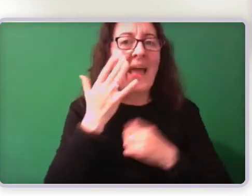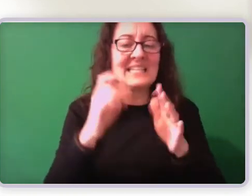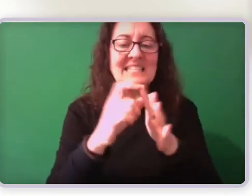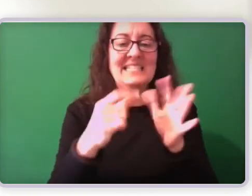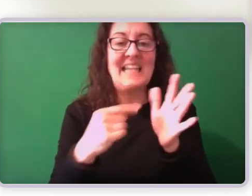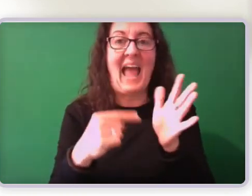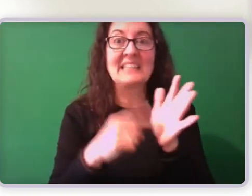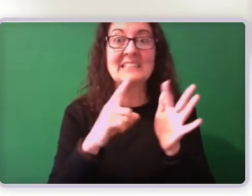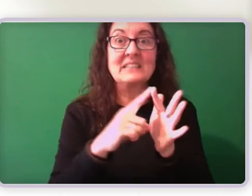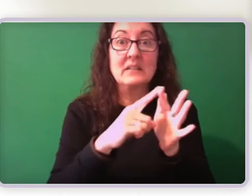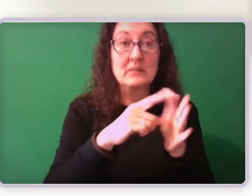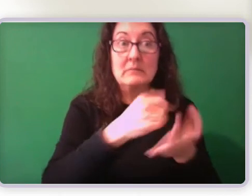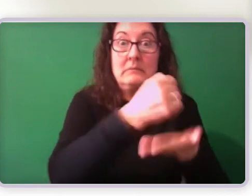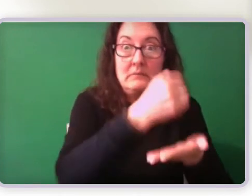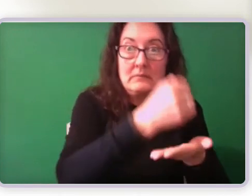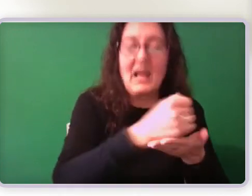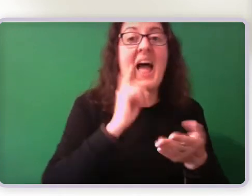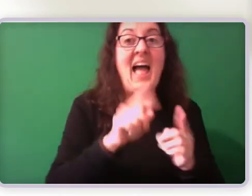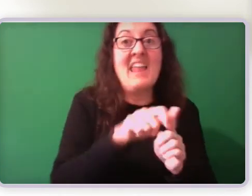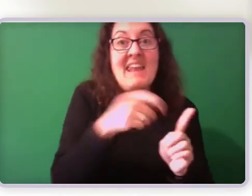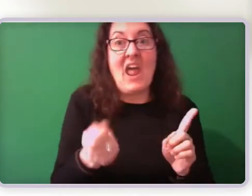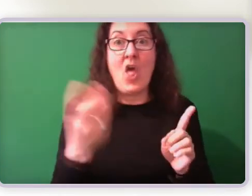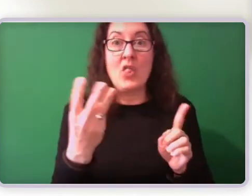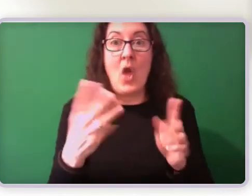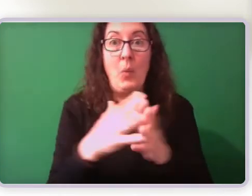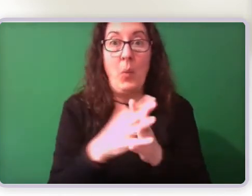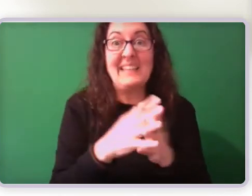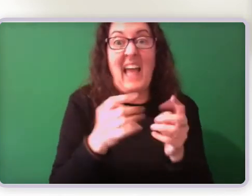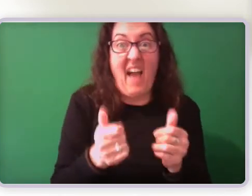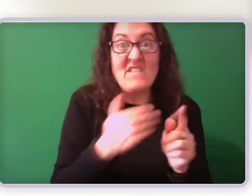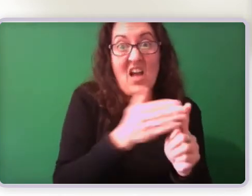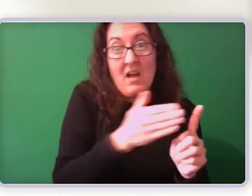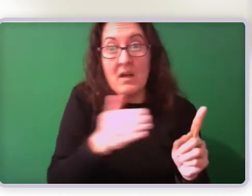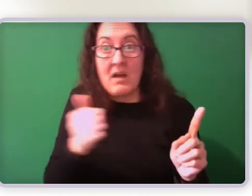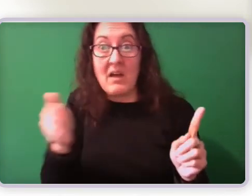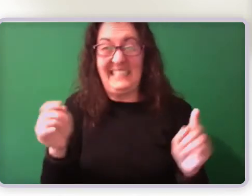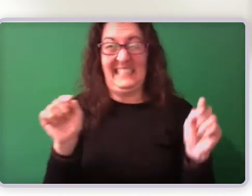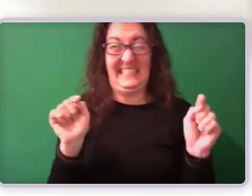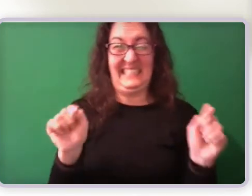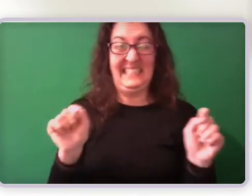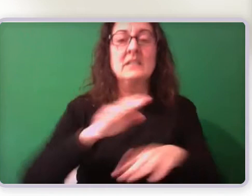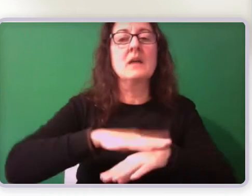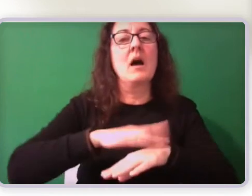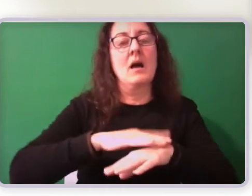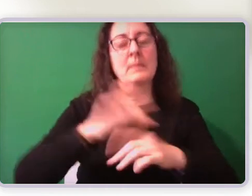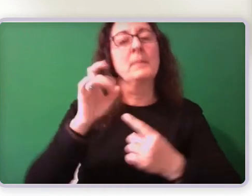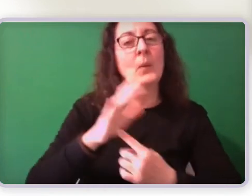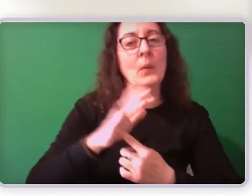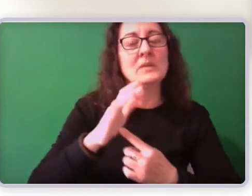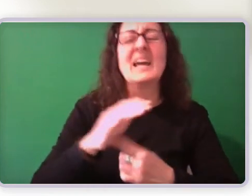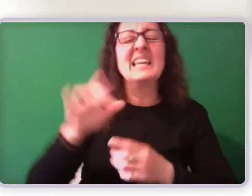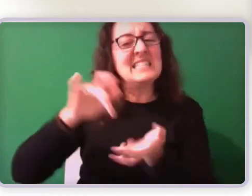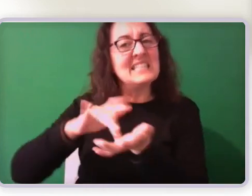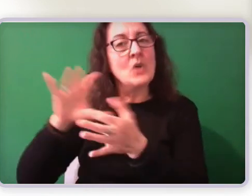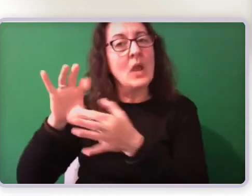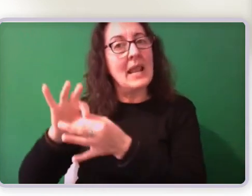is the qualification period. So when Centrelink are making a decision about whether a person is eligible, they're looking